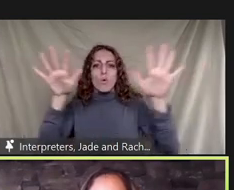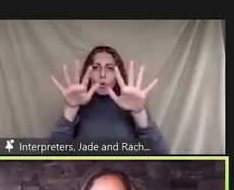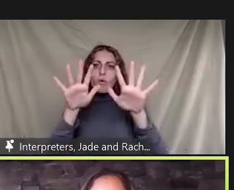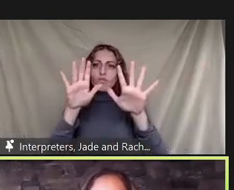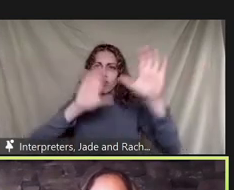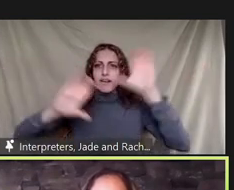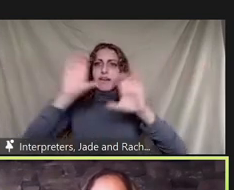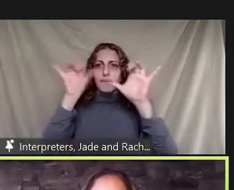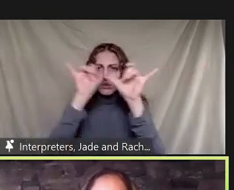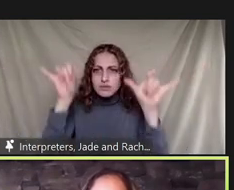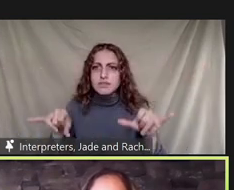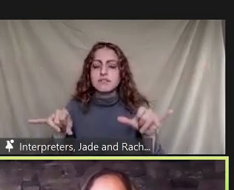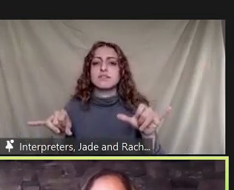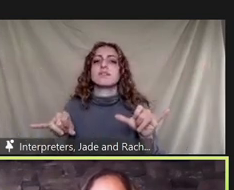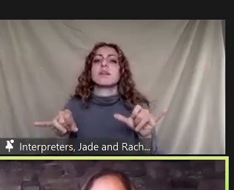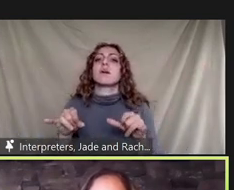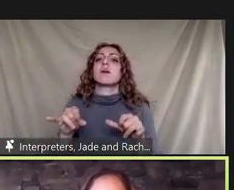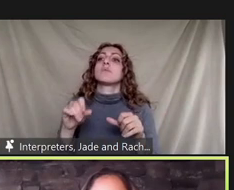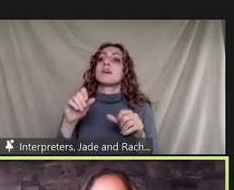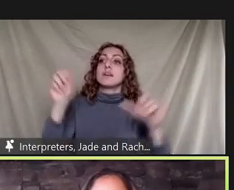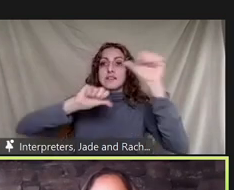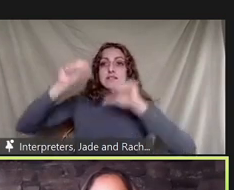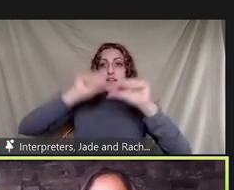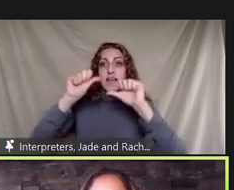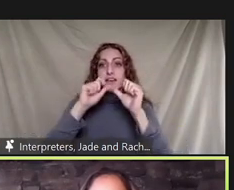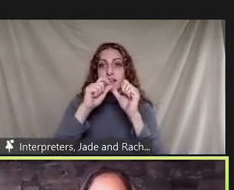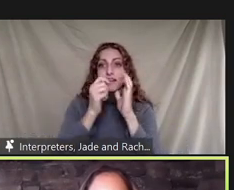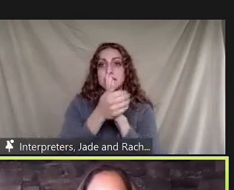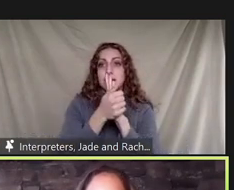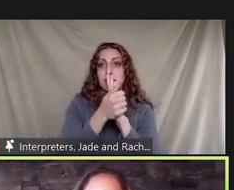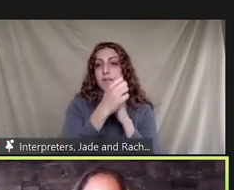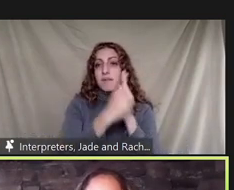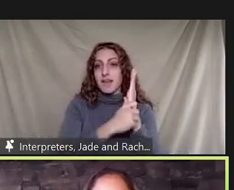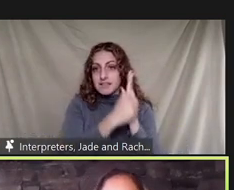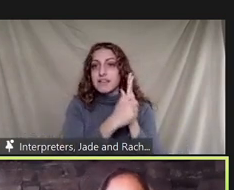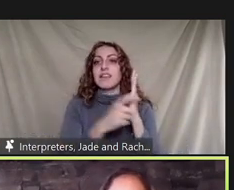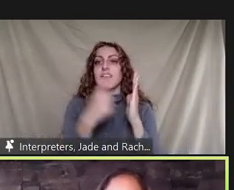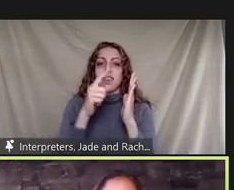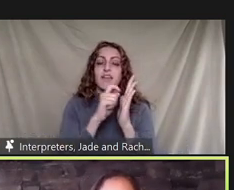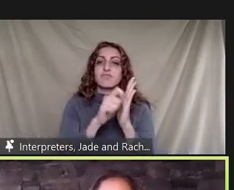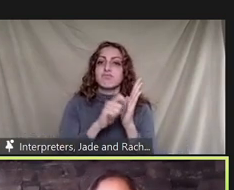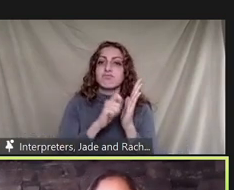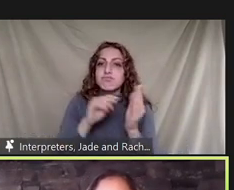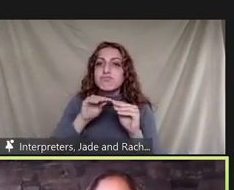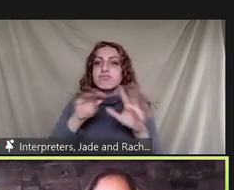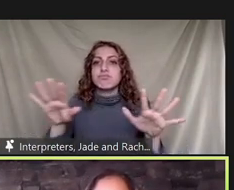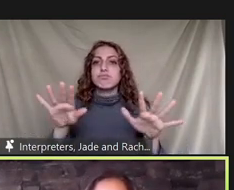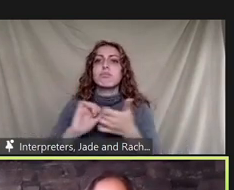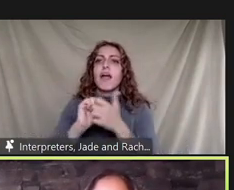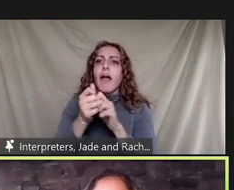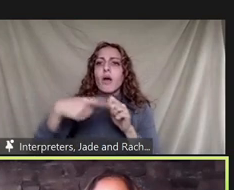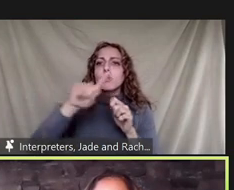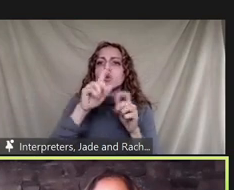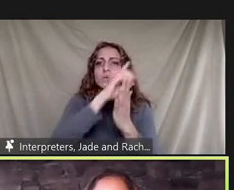year science magazine did an issue in their series on tomorrow's earth related to how do you design chemistry